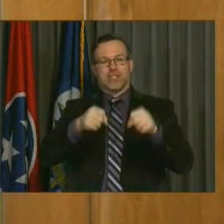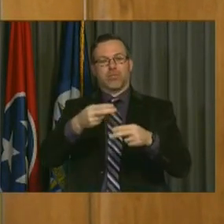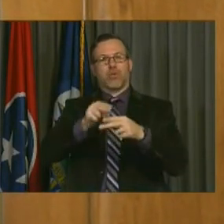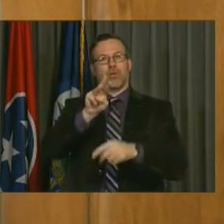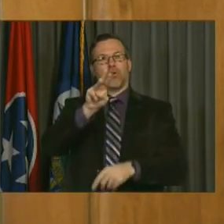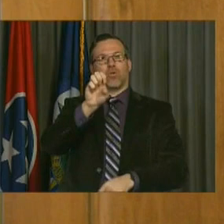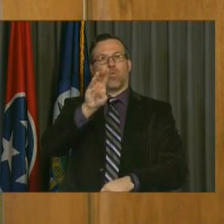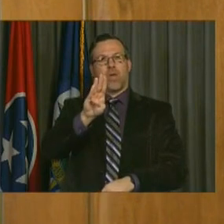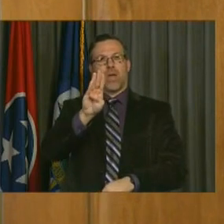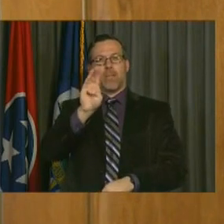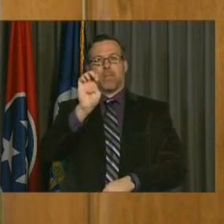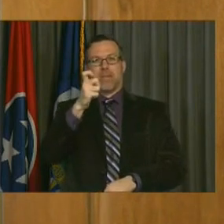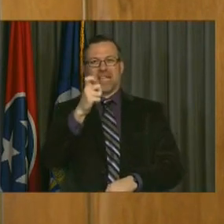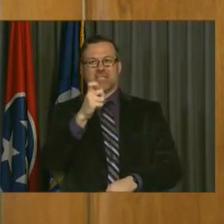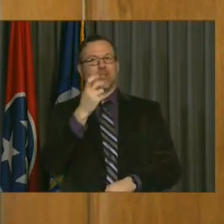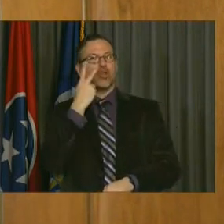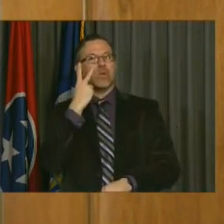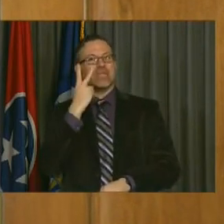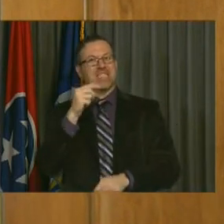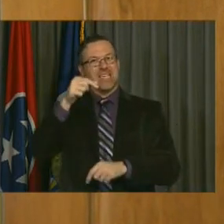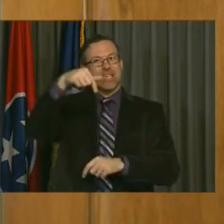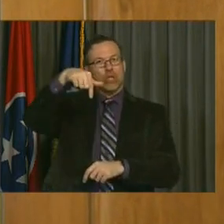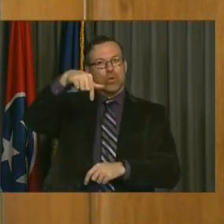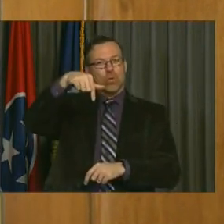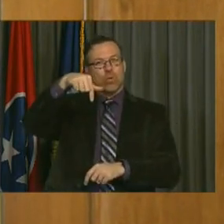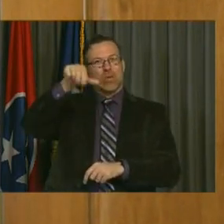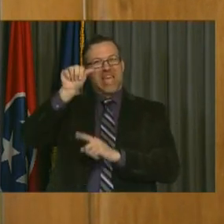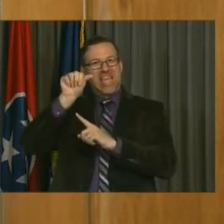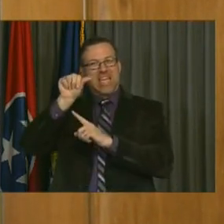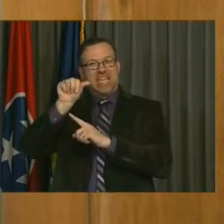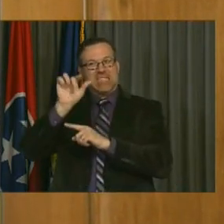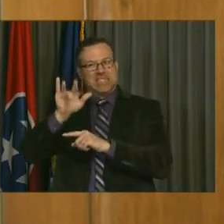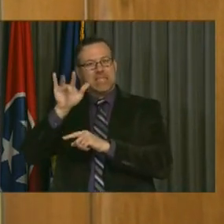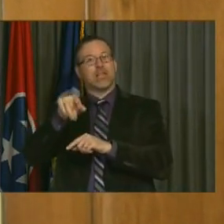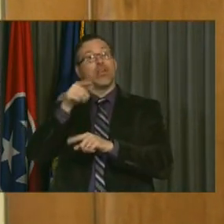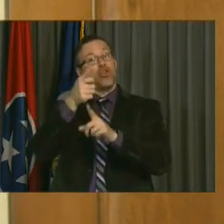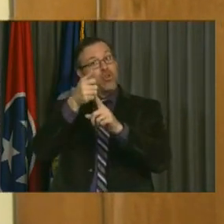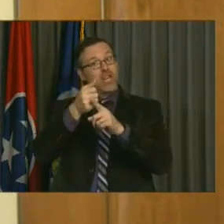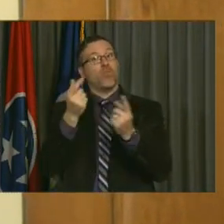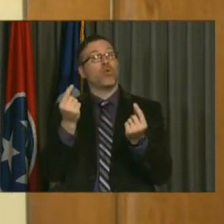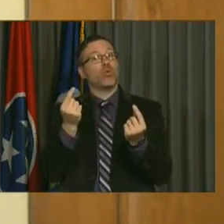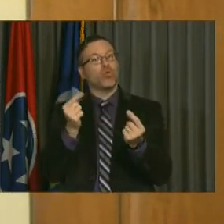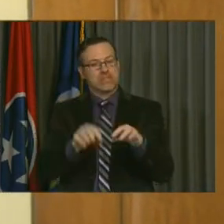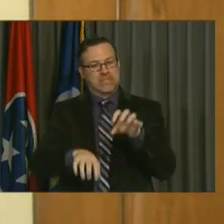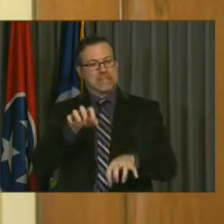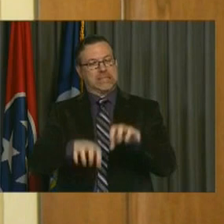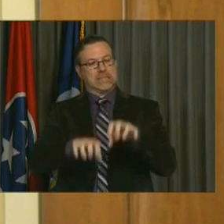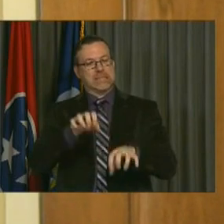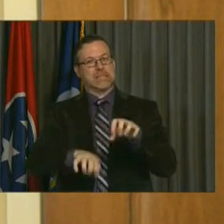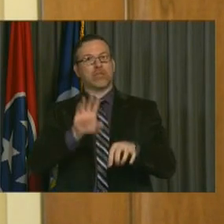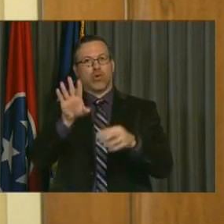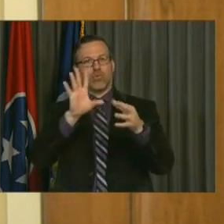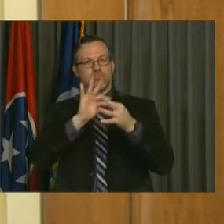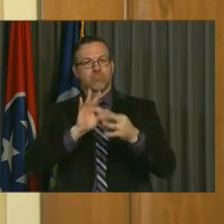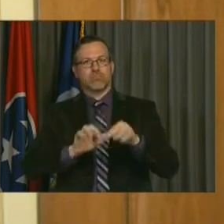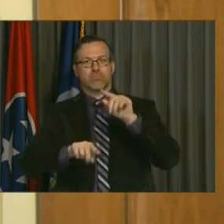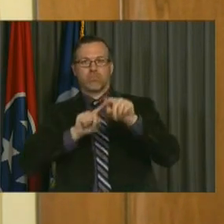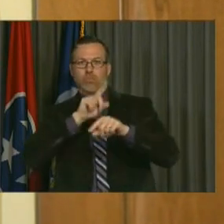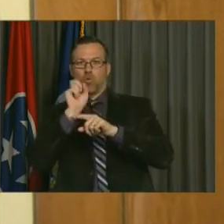you'll see the Q&A box for those of you that haven't already. If you'll type in your question and we'll recognize you in that order.